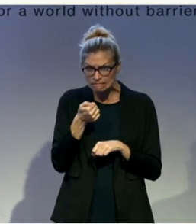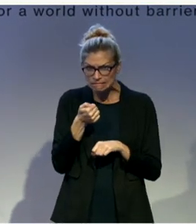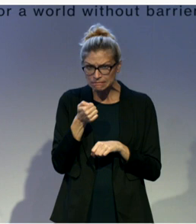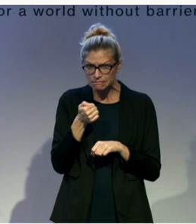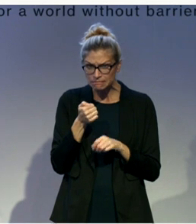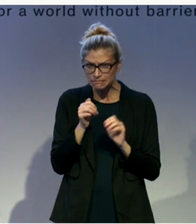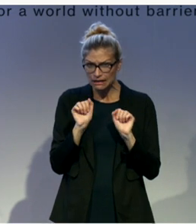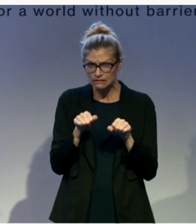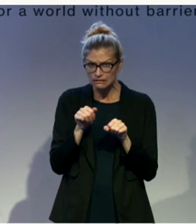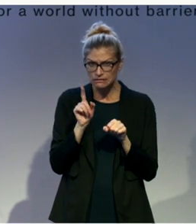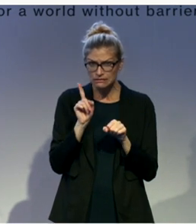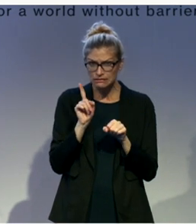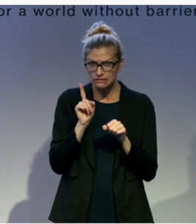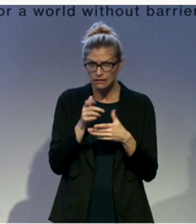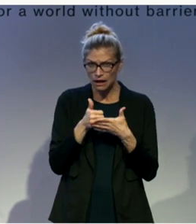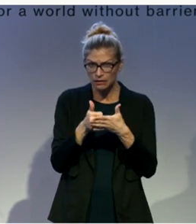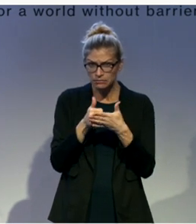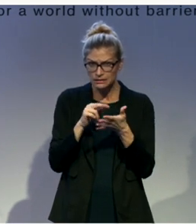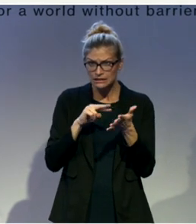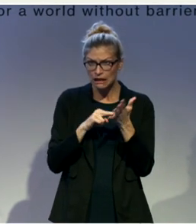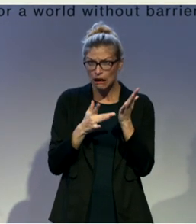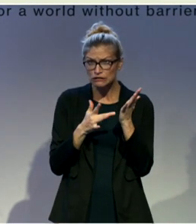Can the technique can do it?